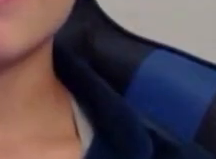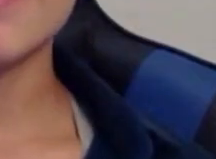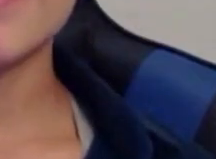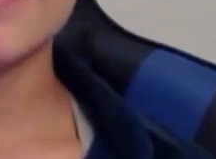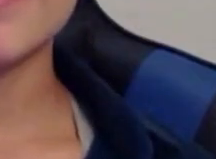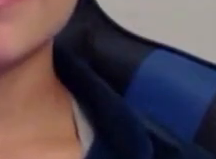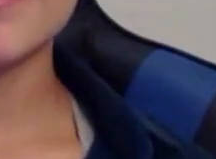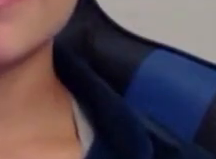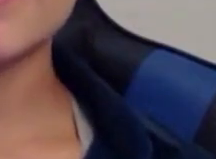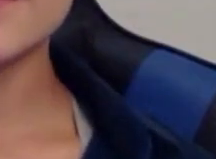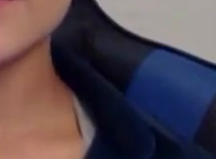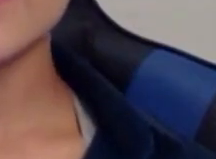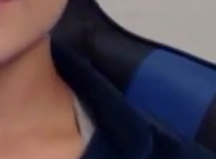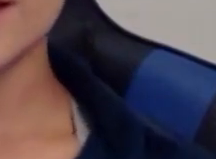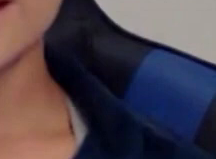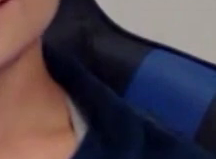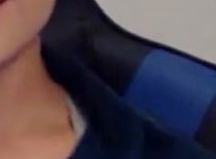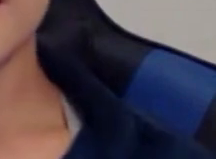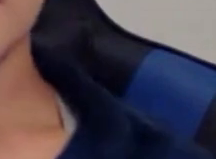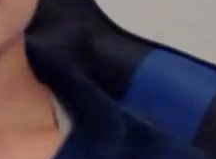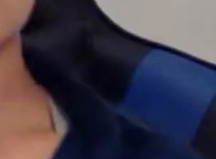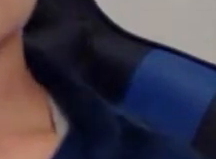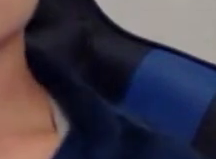So it looks like there may be some